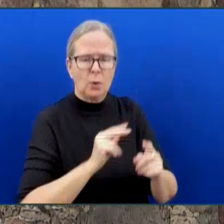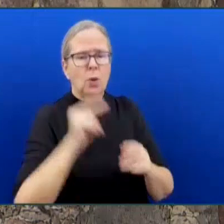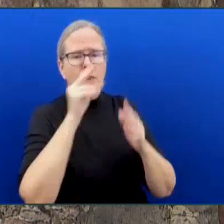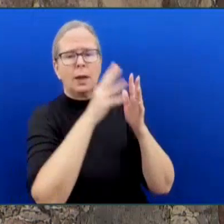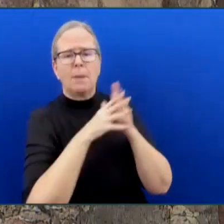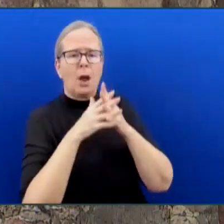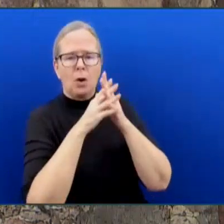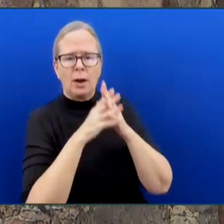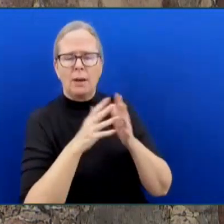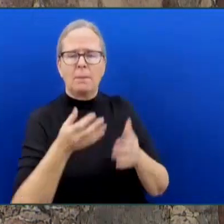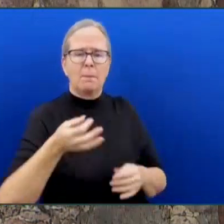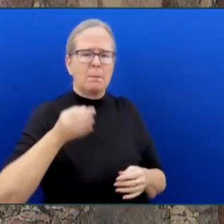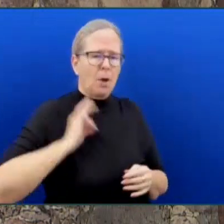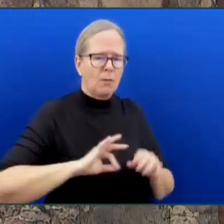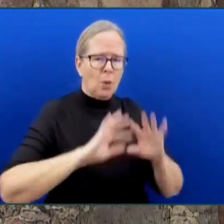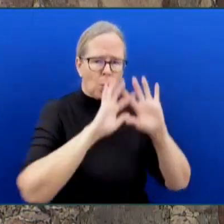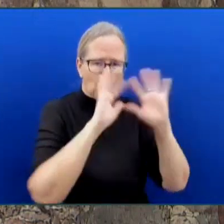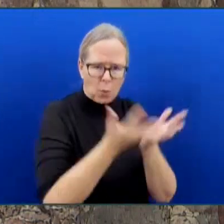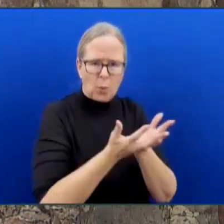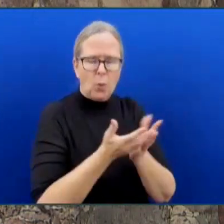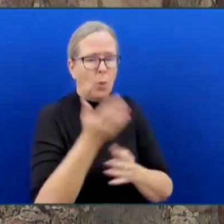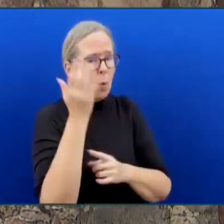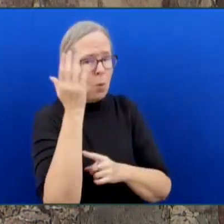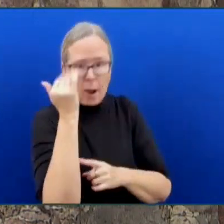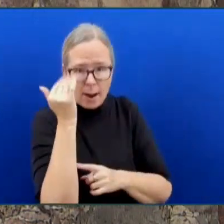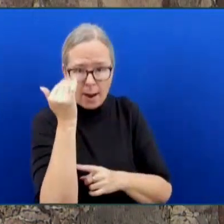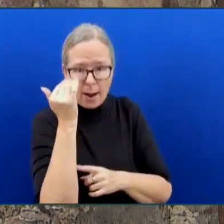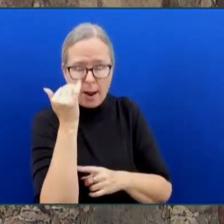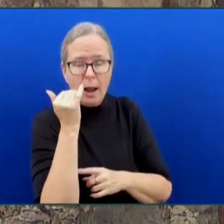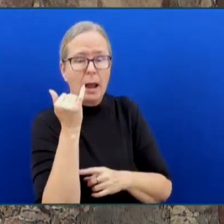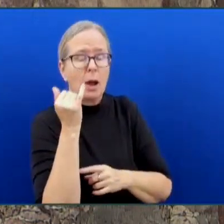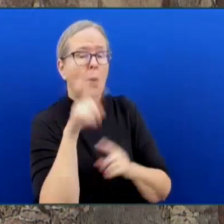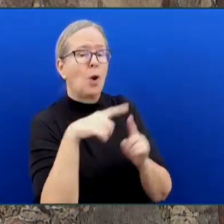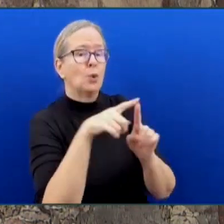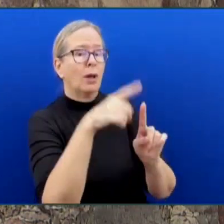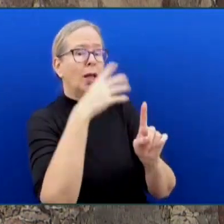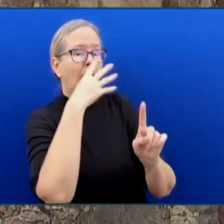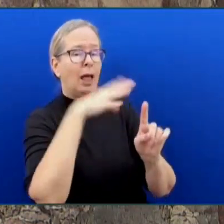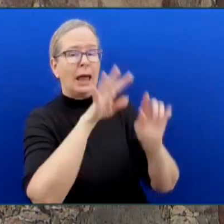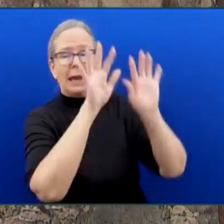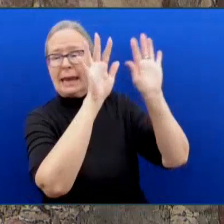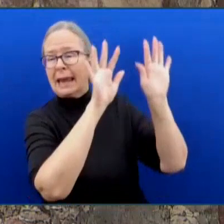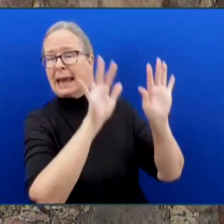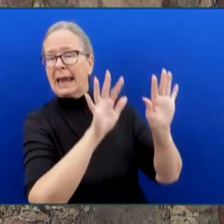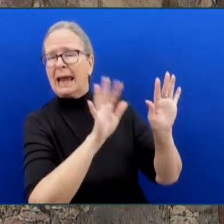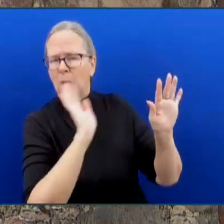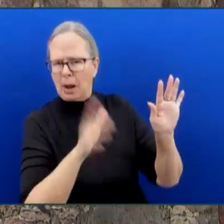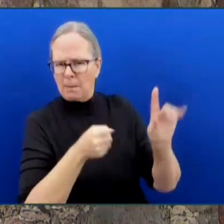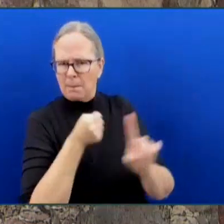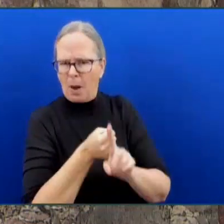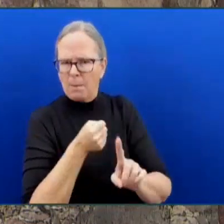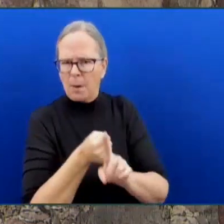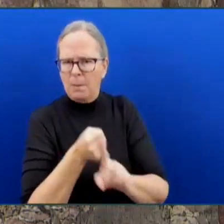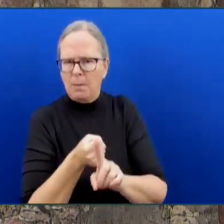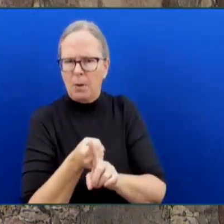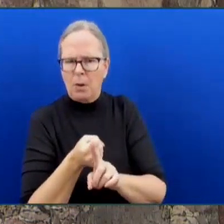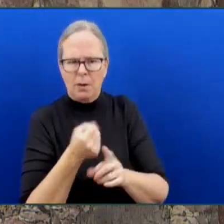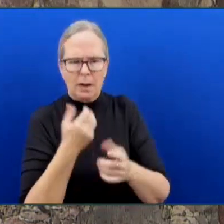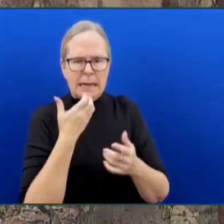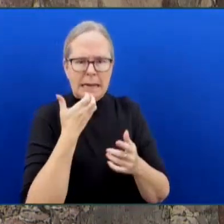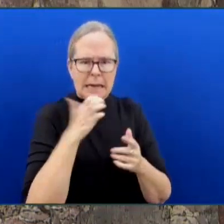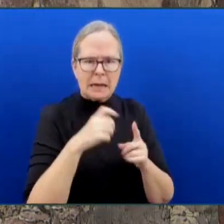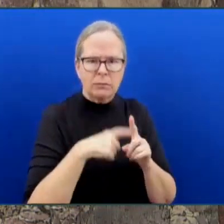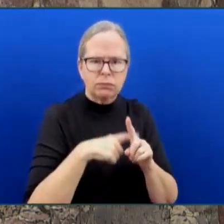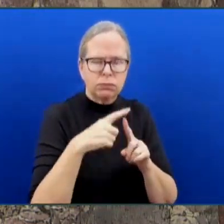impact on people are when there's extreme heat, when there's runaway forest fires, and when there's drought, and we saw the